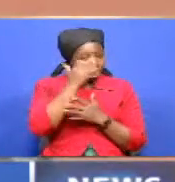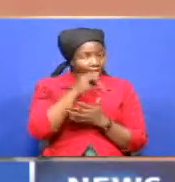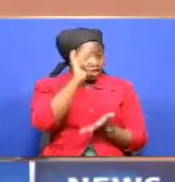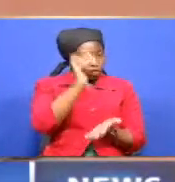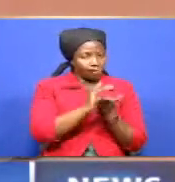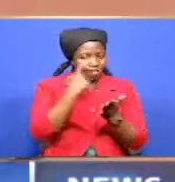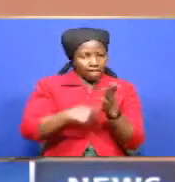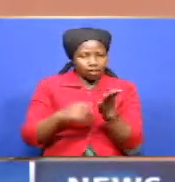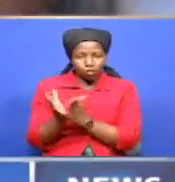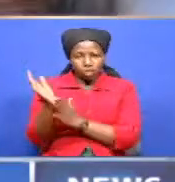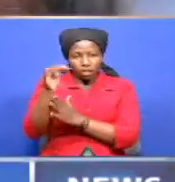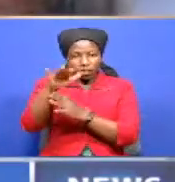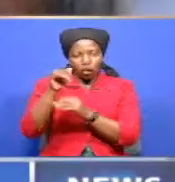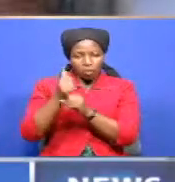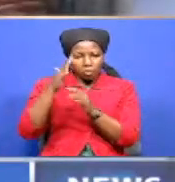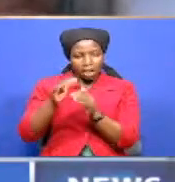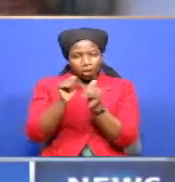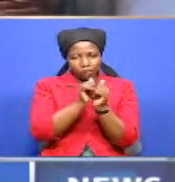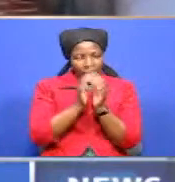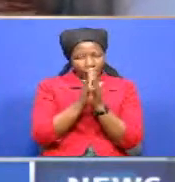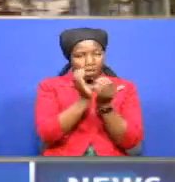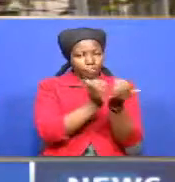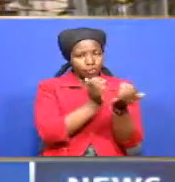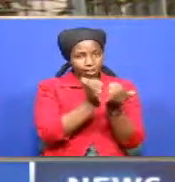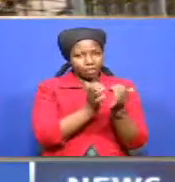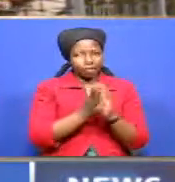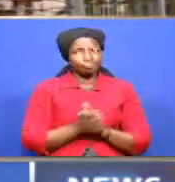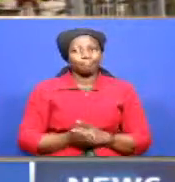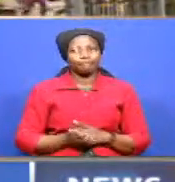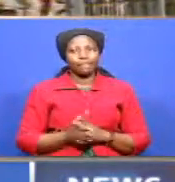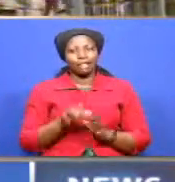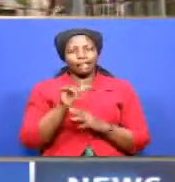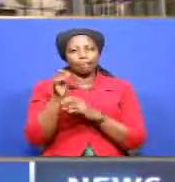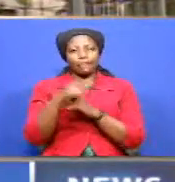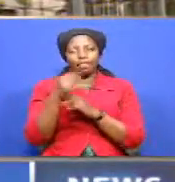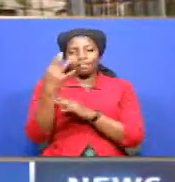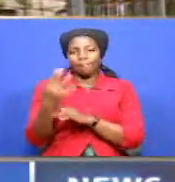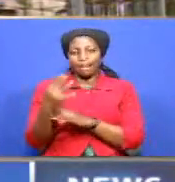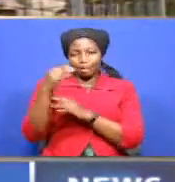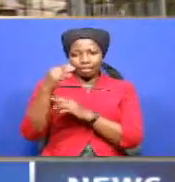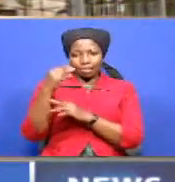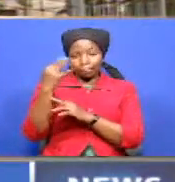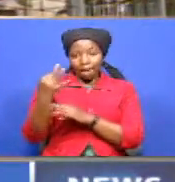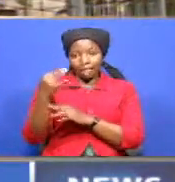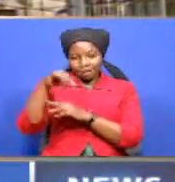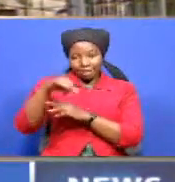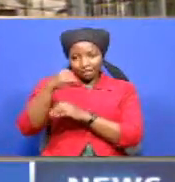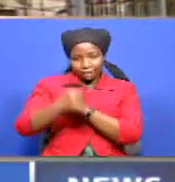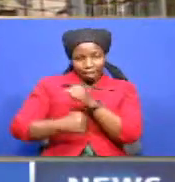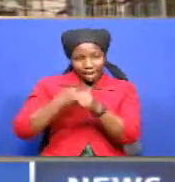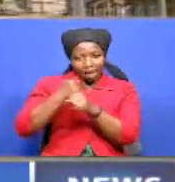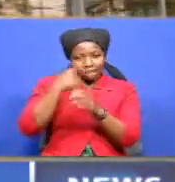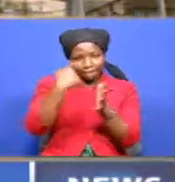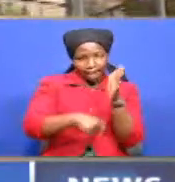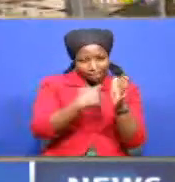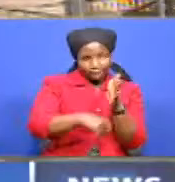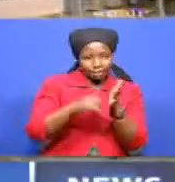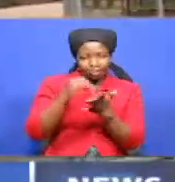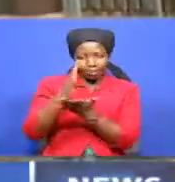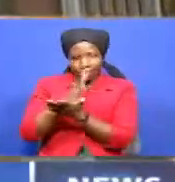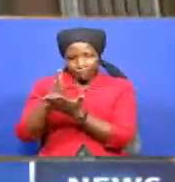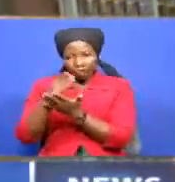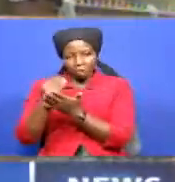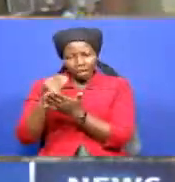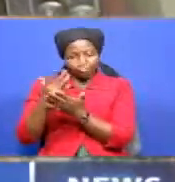collection from workers and businesses as of march this year tax and appropriation in eight revenue stood at